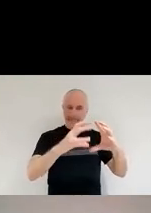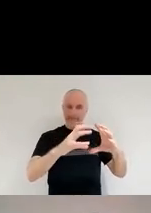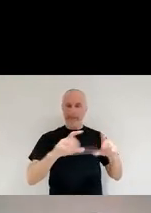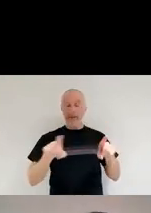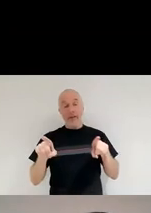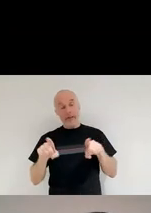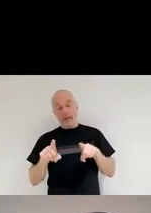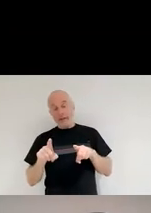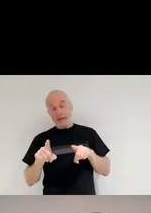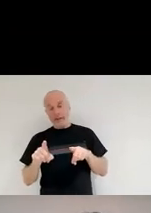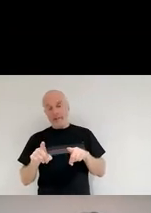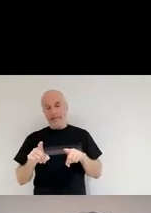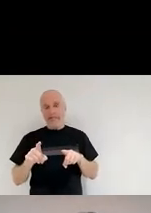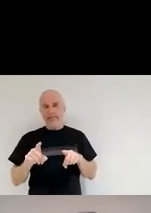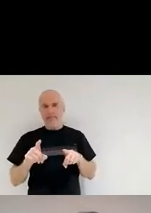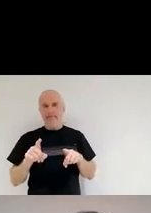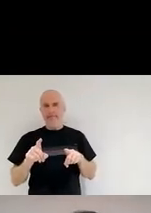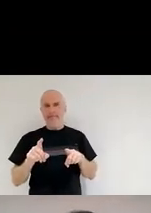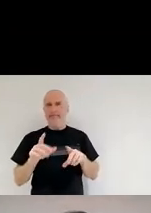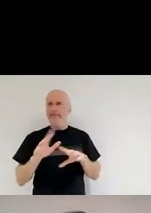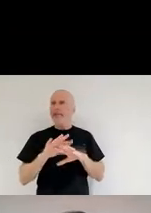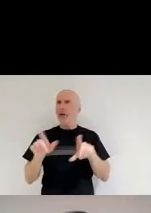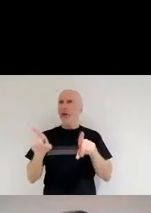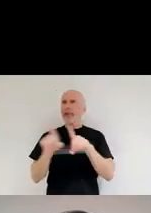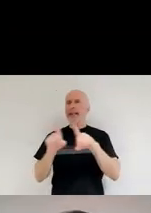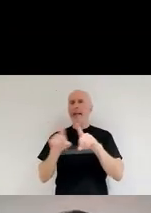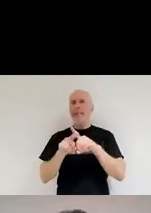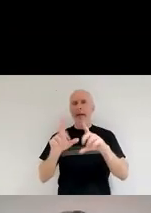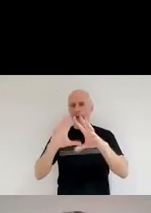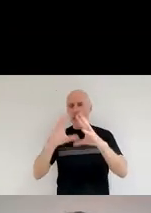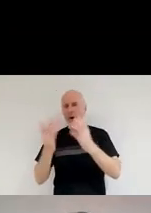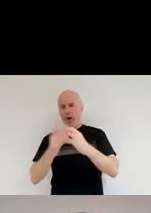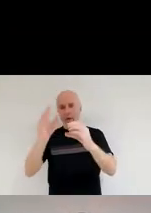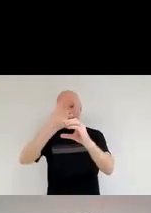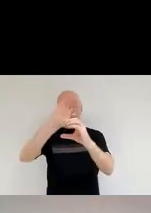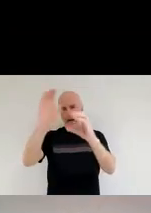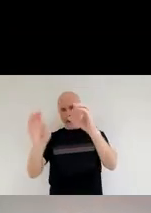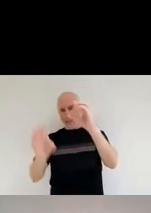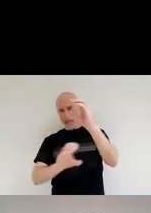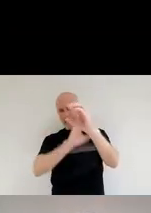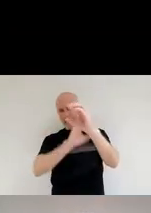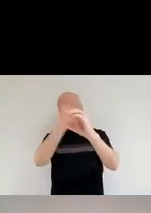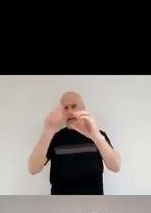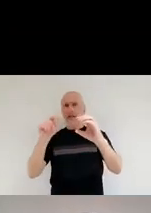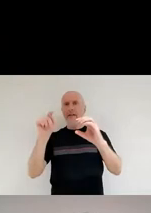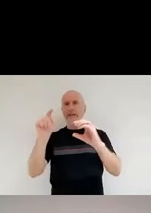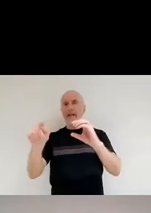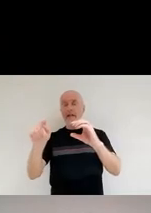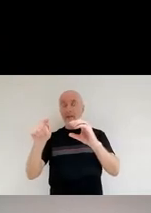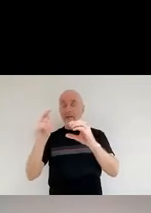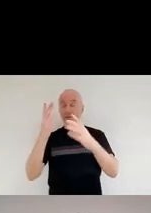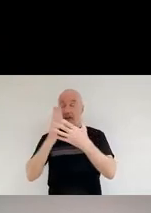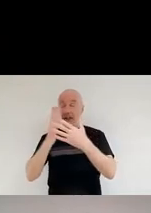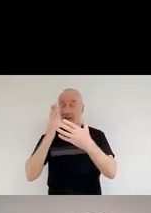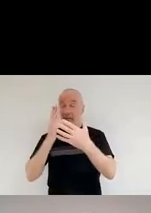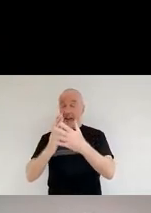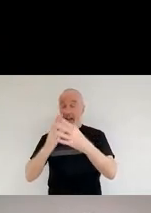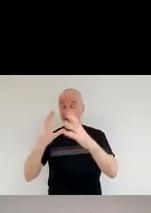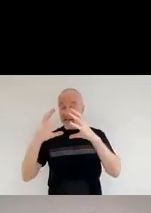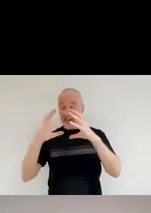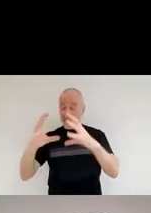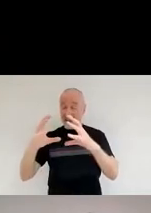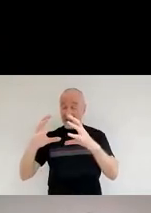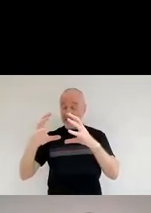Earth's atmosphere because the atmosphere for, you know, space purposes is really, really dense. But it has to be